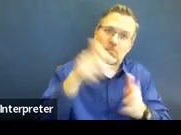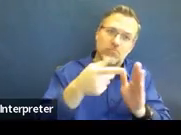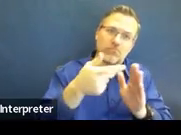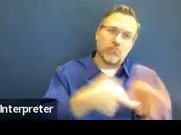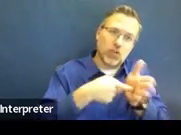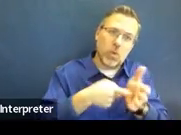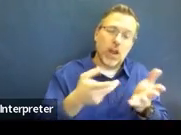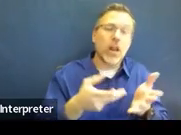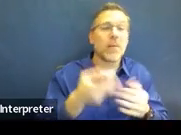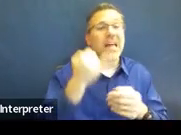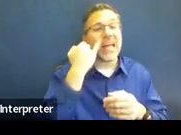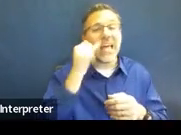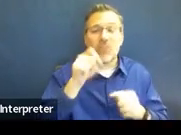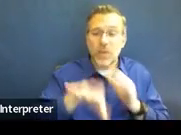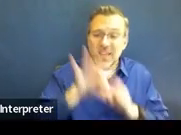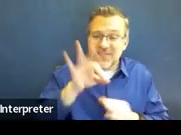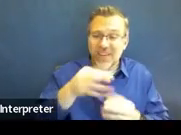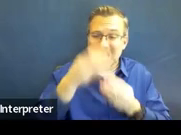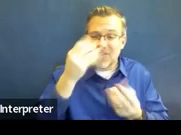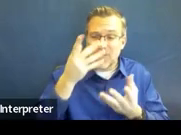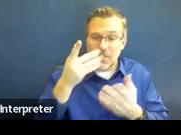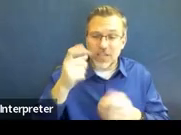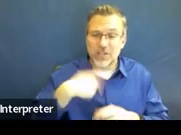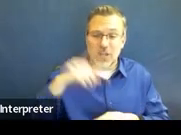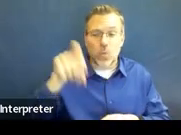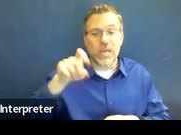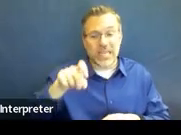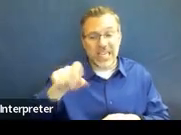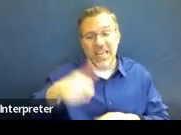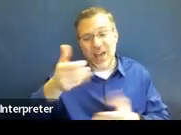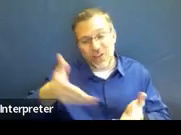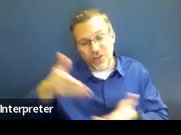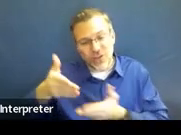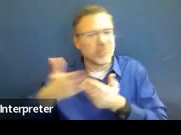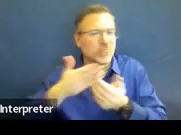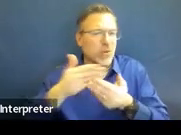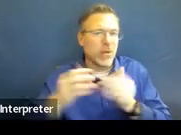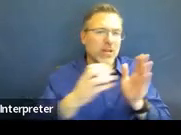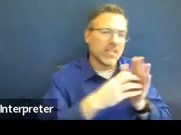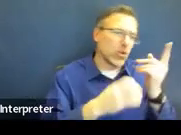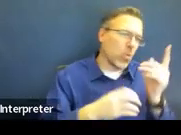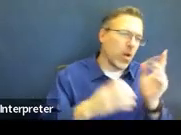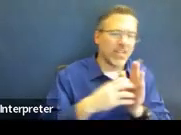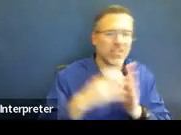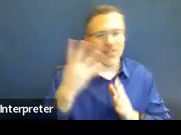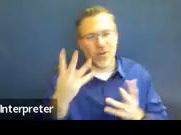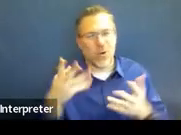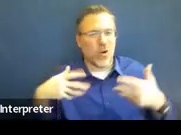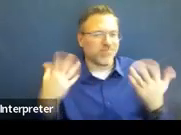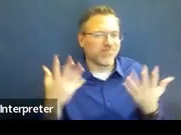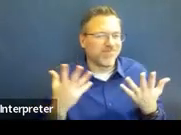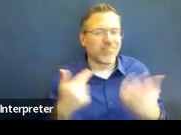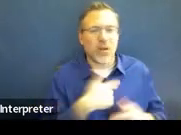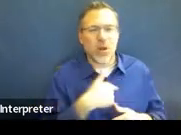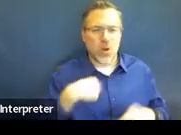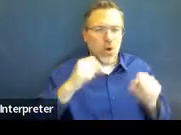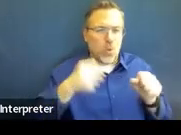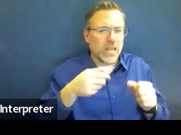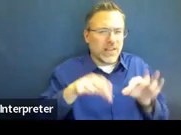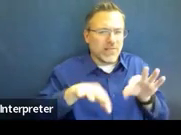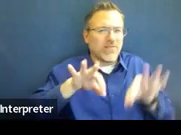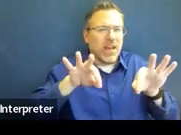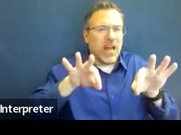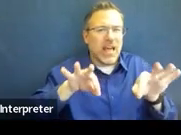information we need somewhere in the document, then we don't really care if it's in section one or section four. You know what I mean? Like, we're pretty good at finding what we need.